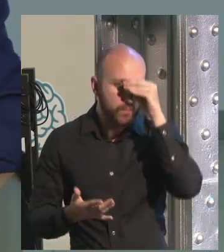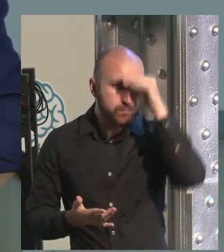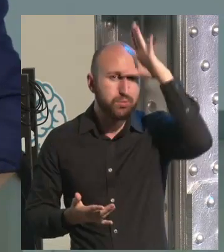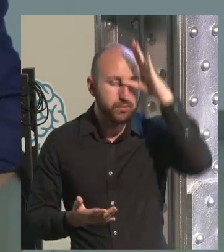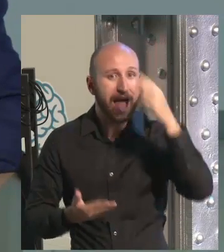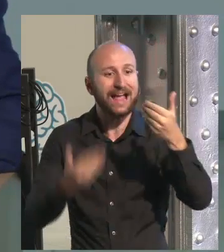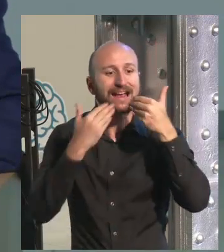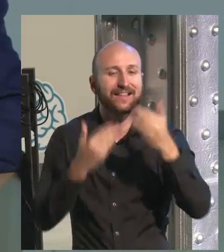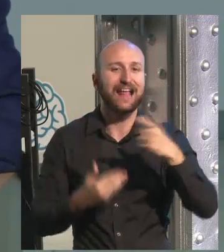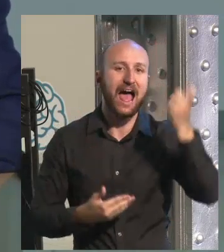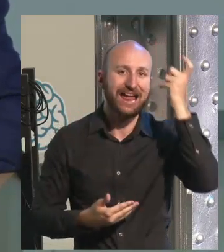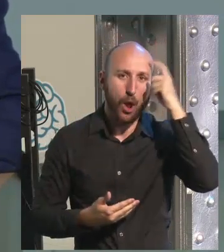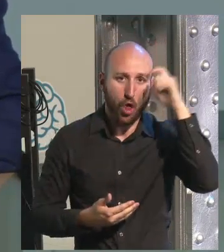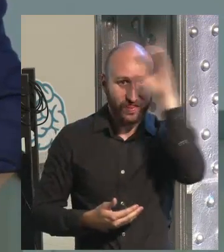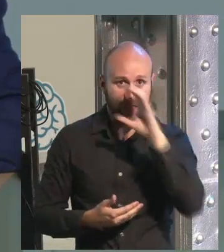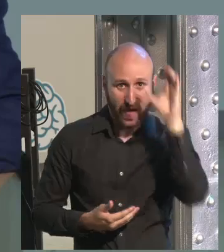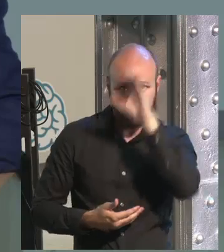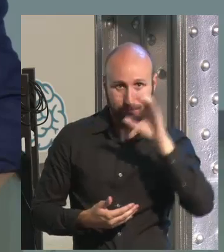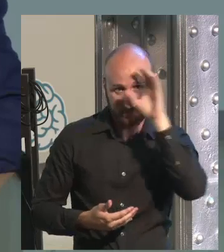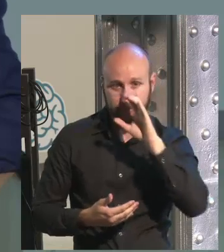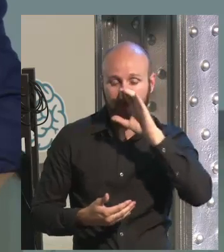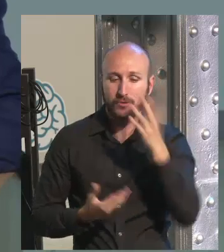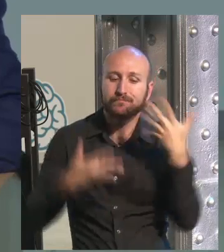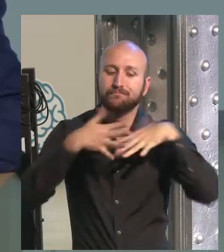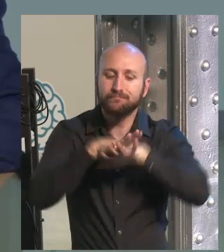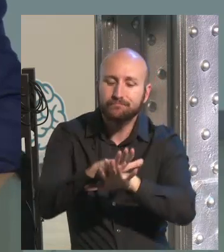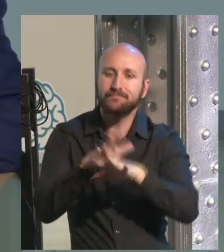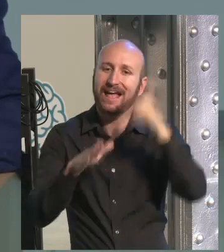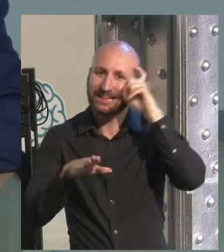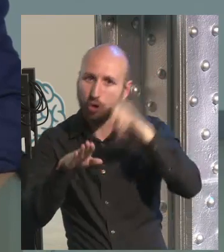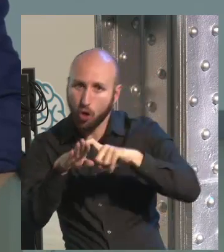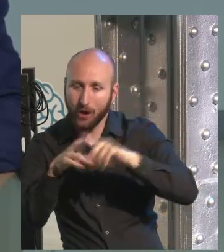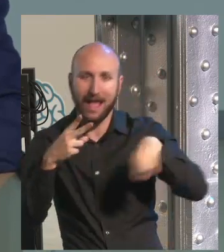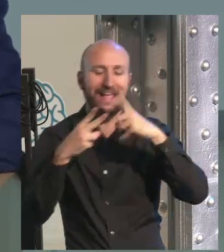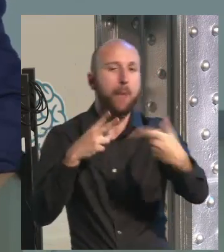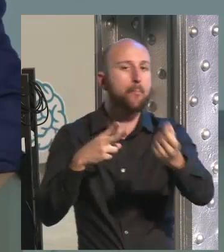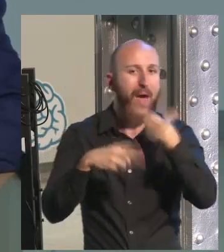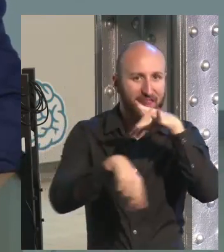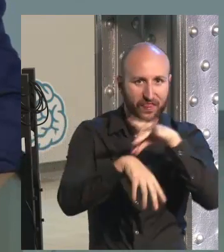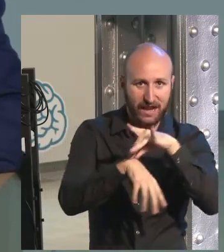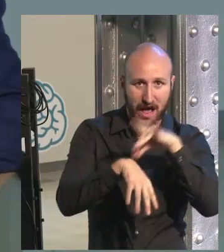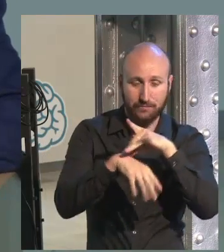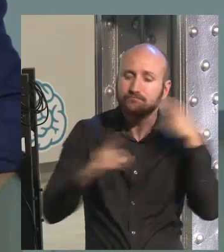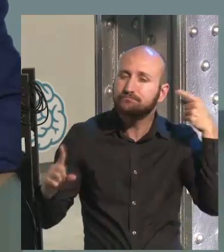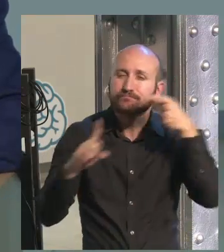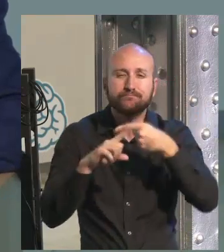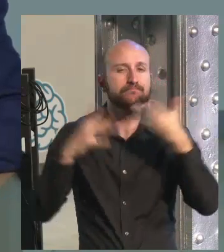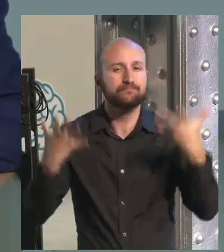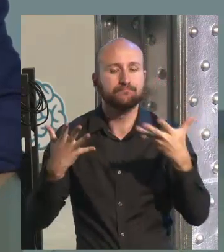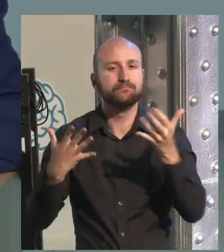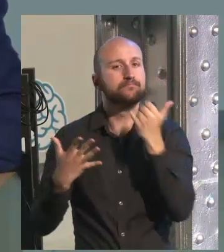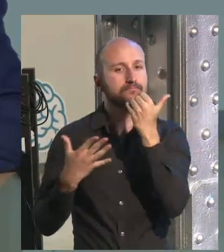general truth. And this comes from neurosciences and it integrates